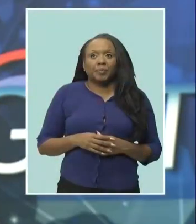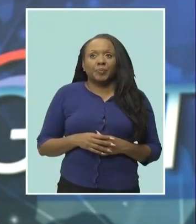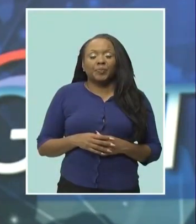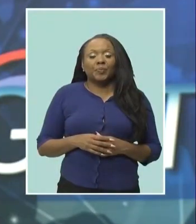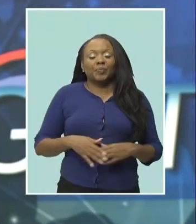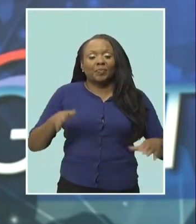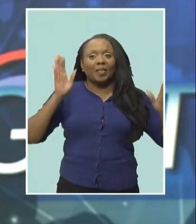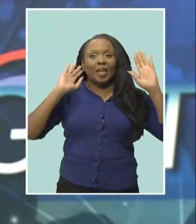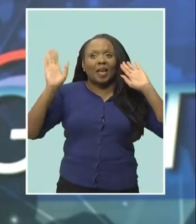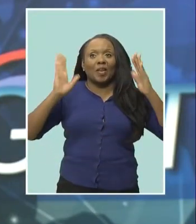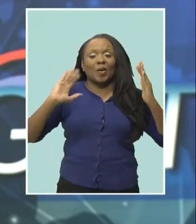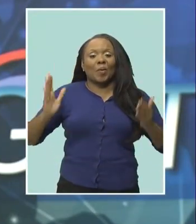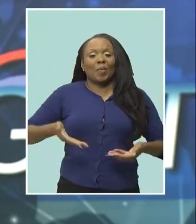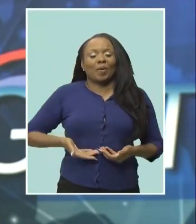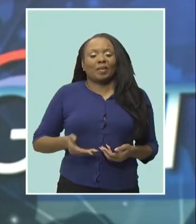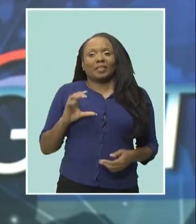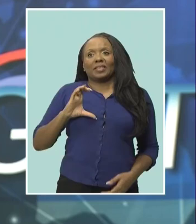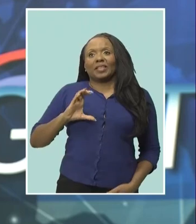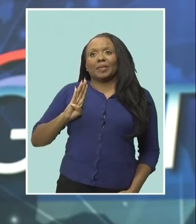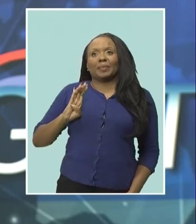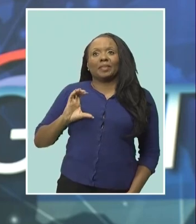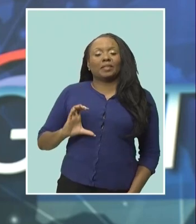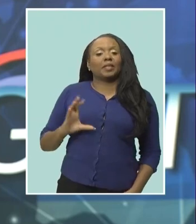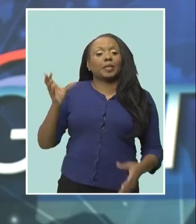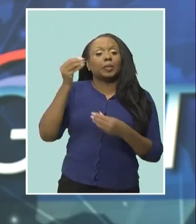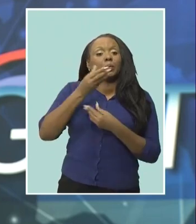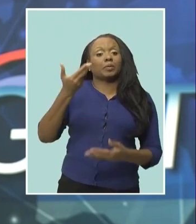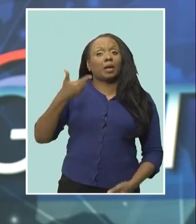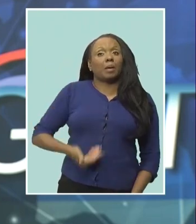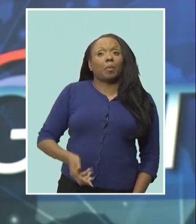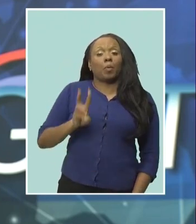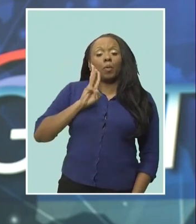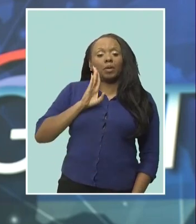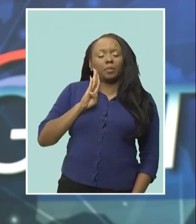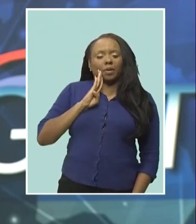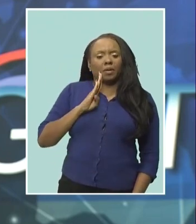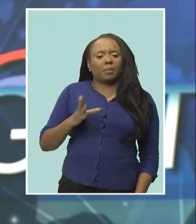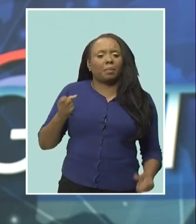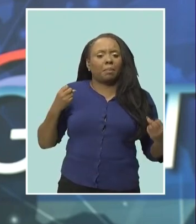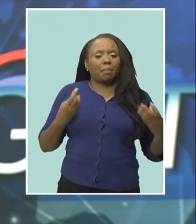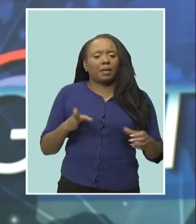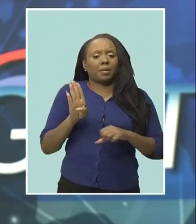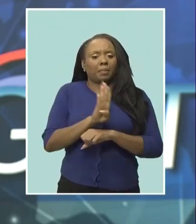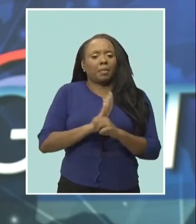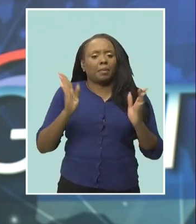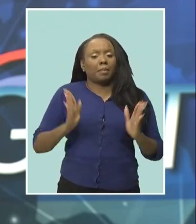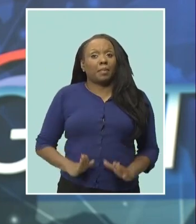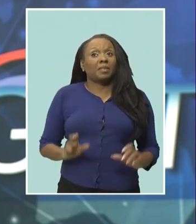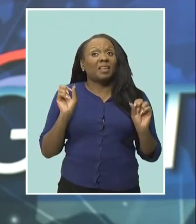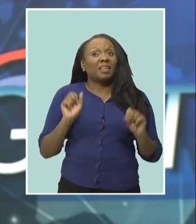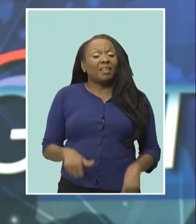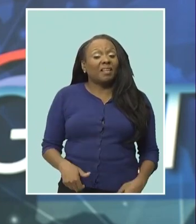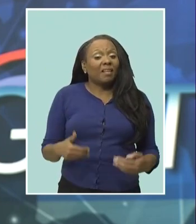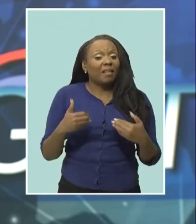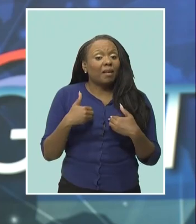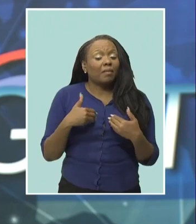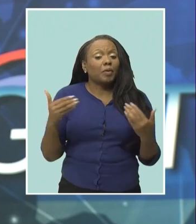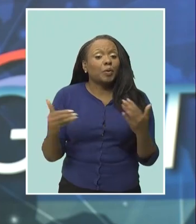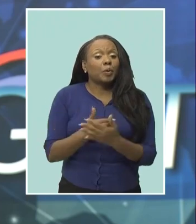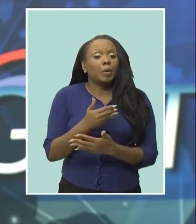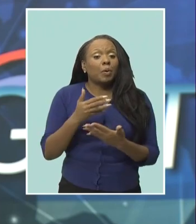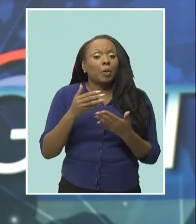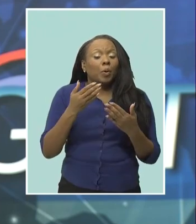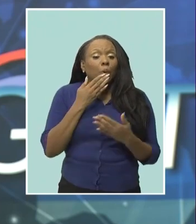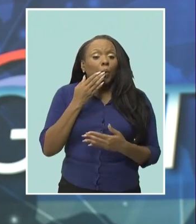hello and welcome to the CBC Newsnight I'm Wendy Burke scores of Barbadians could be turning the keys to their own homes by the end of the year